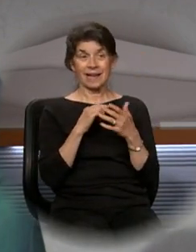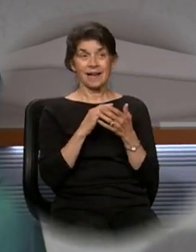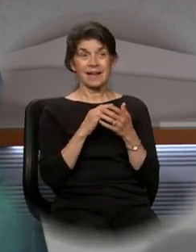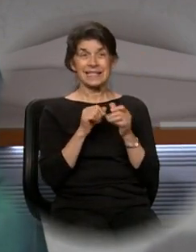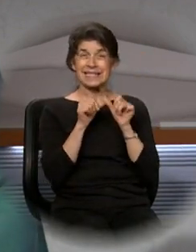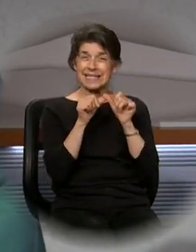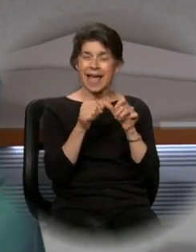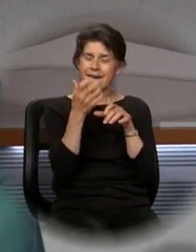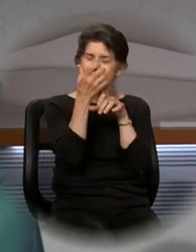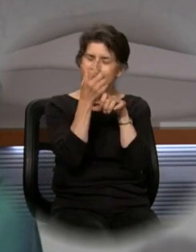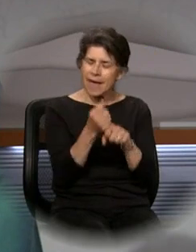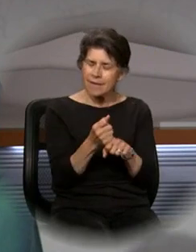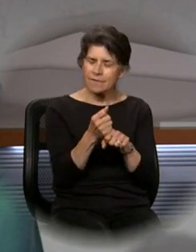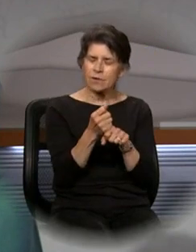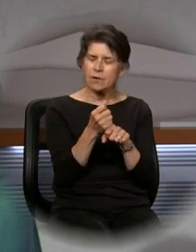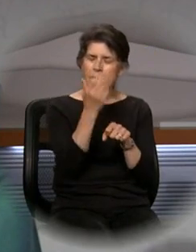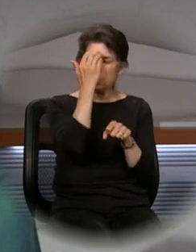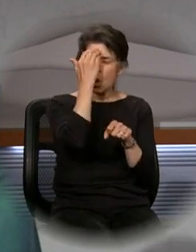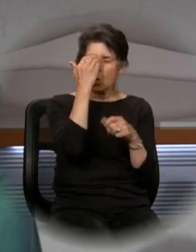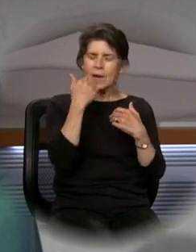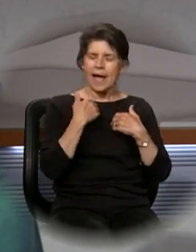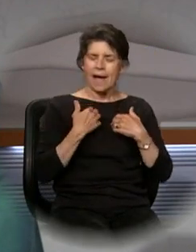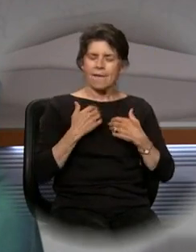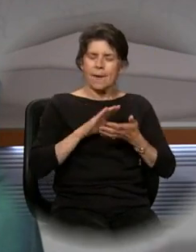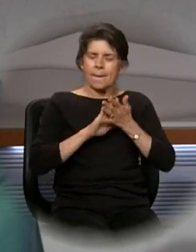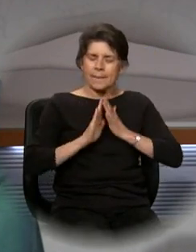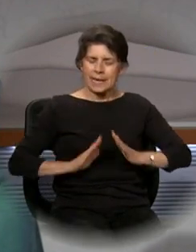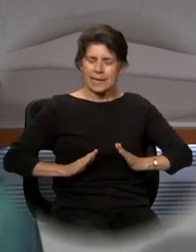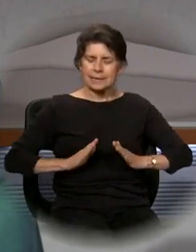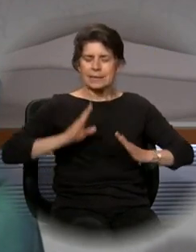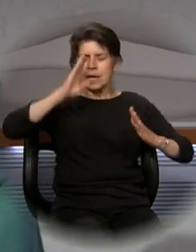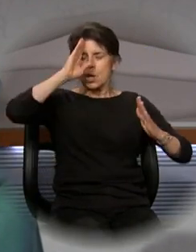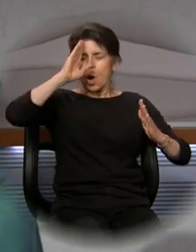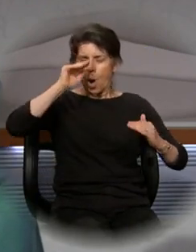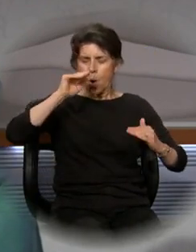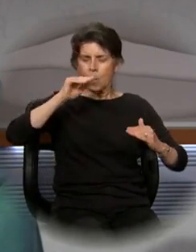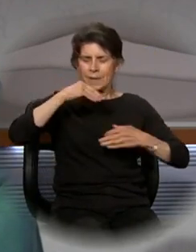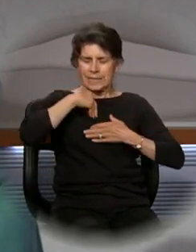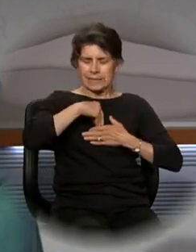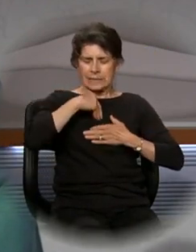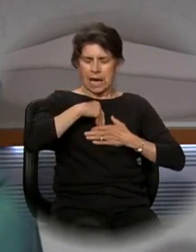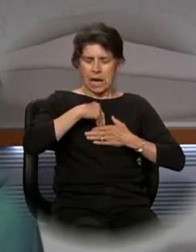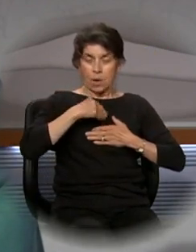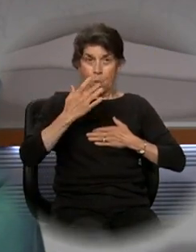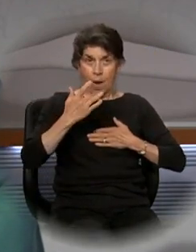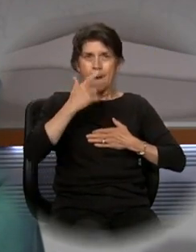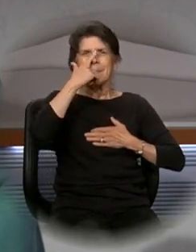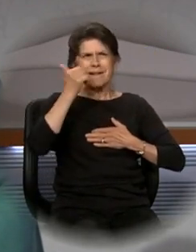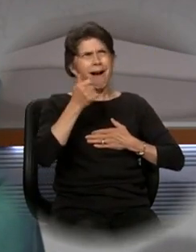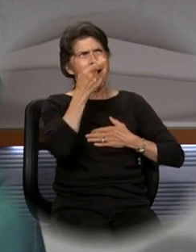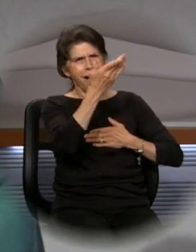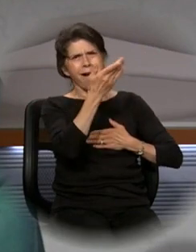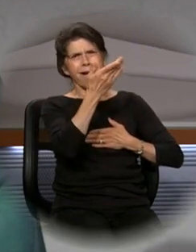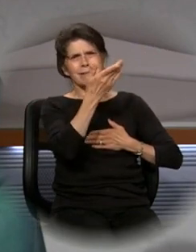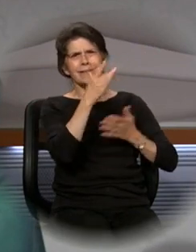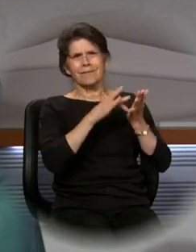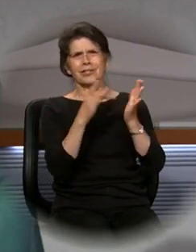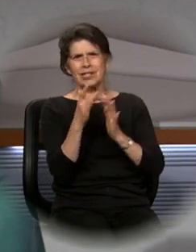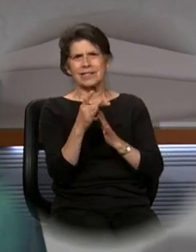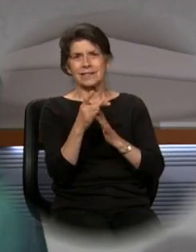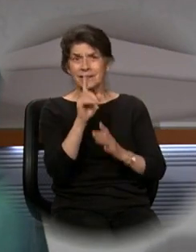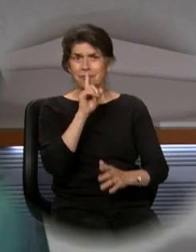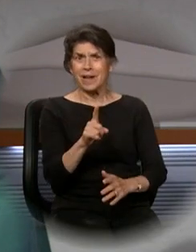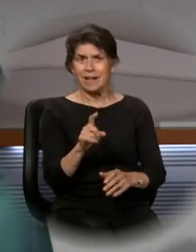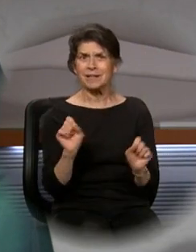sense of peace and hope because of Jesus Christ. It's very real. It's very